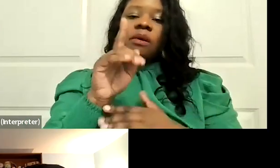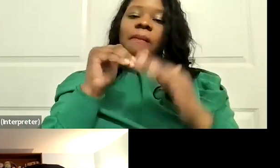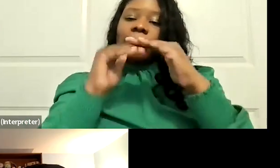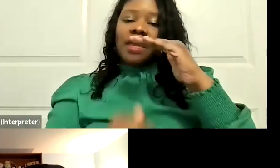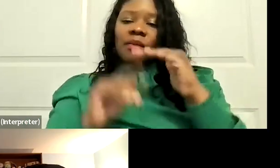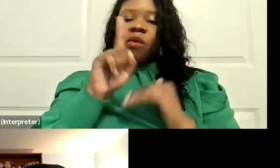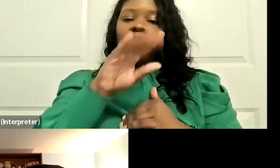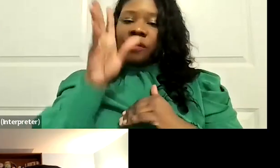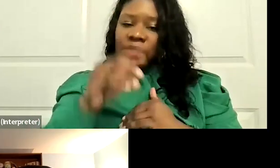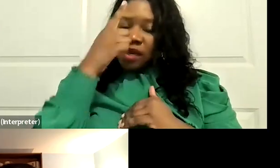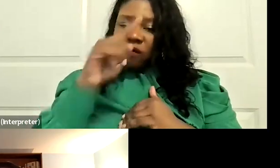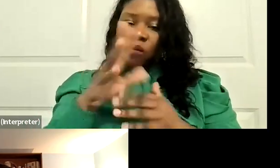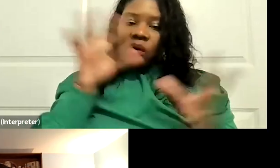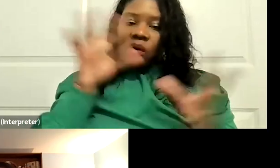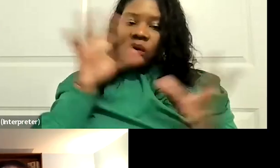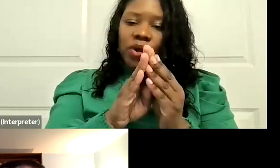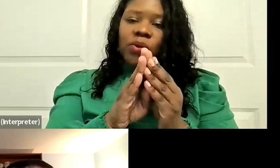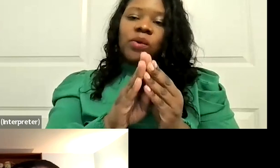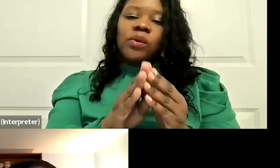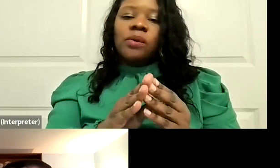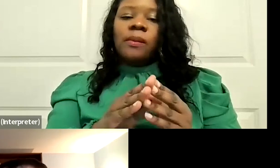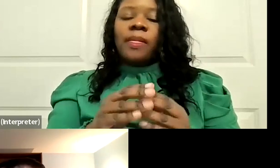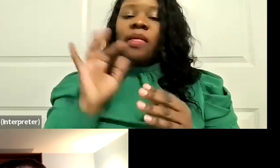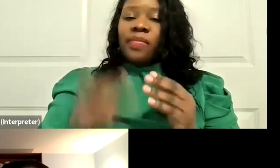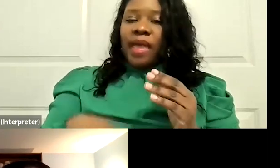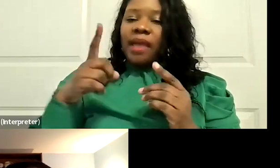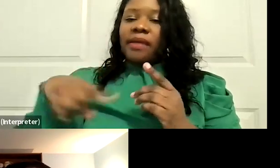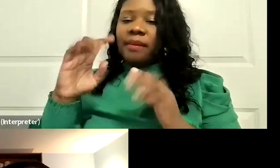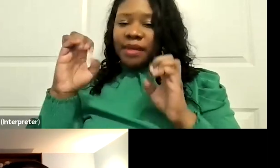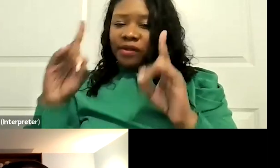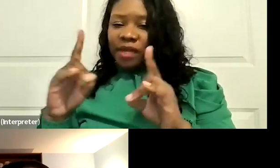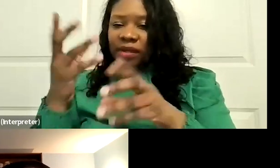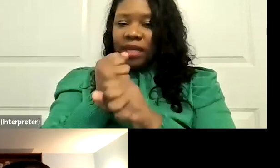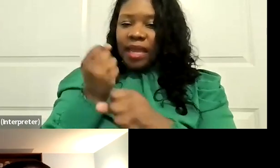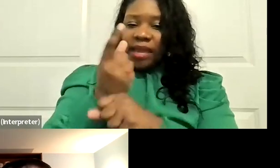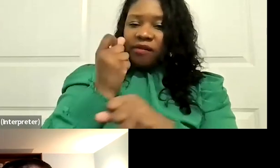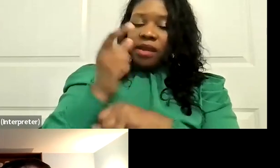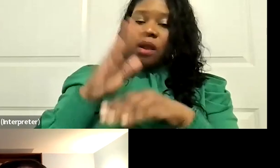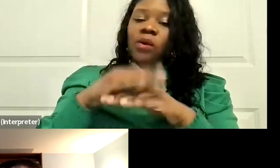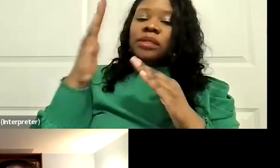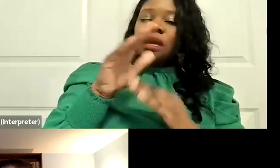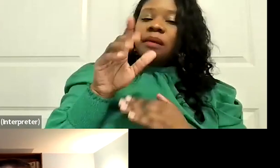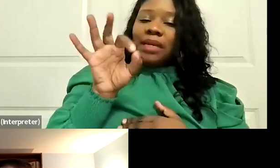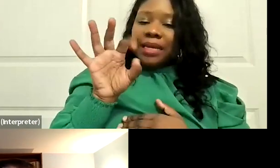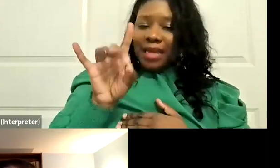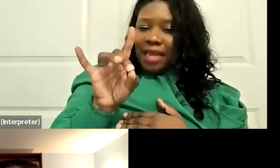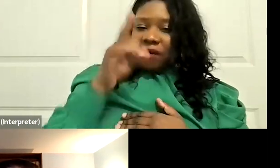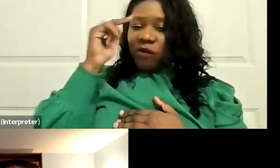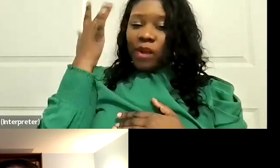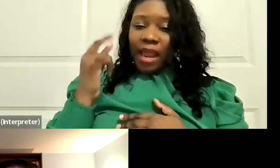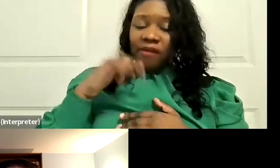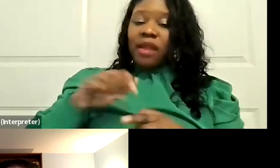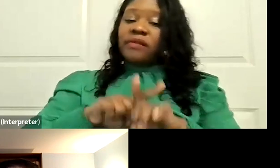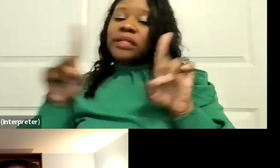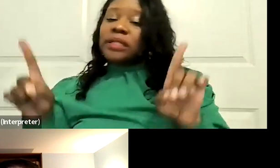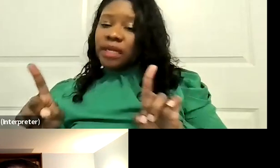that local education agencies receive every year under Prop 98. So, in California, we have another voter measure called Prop